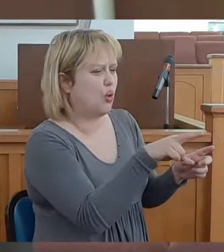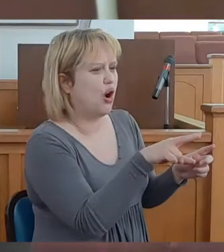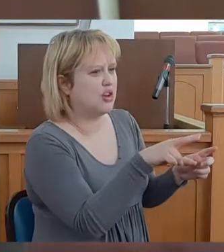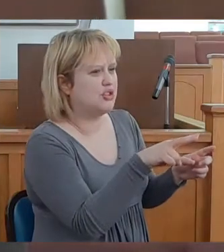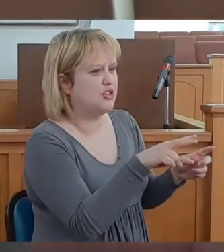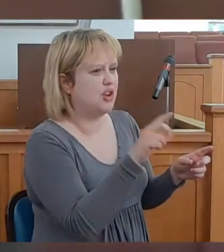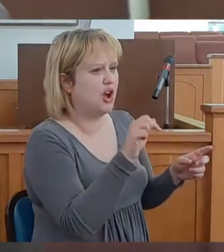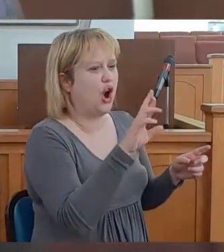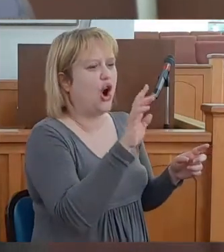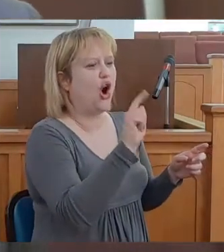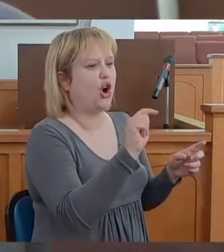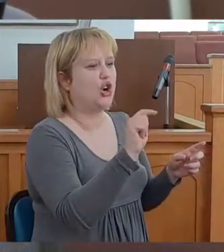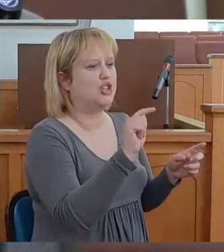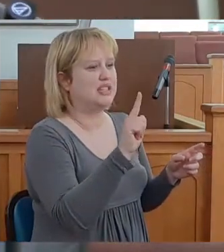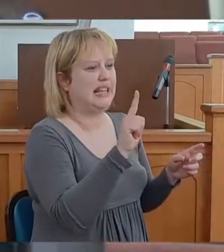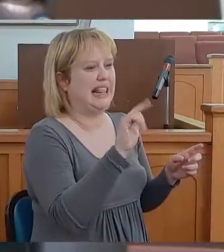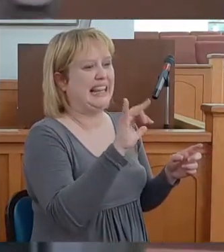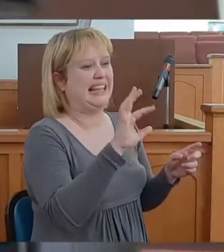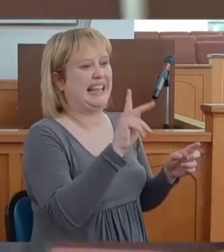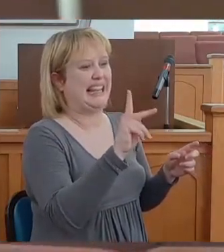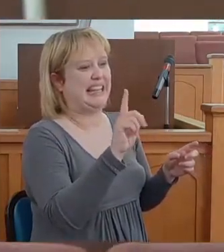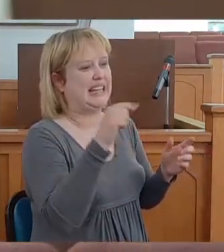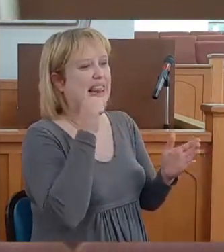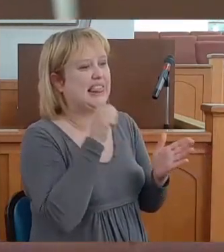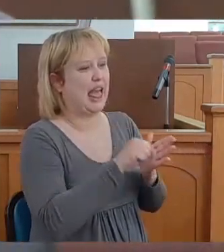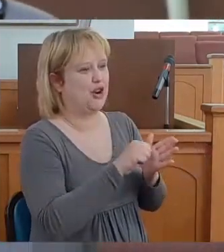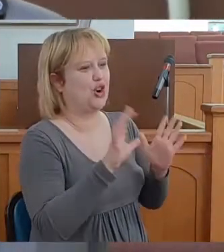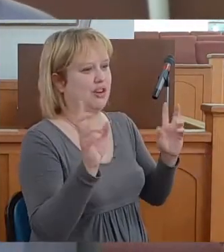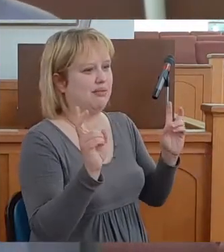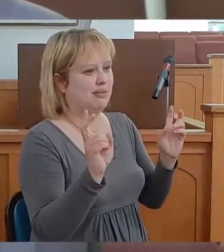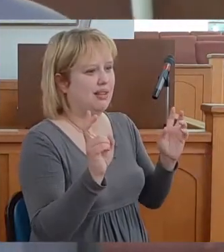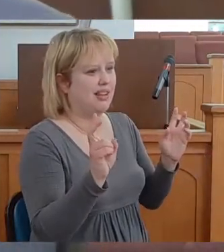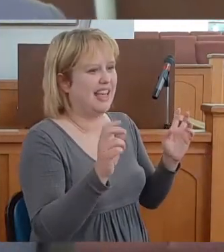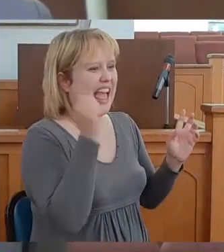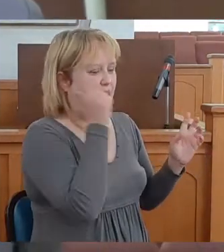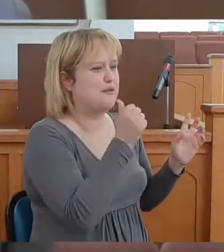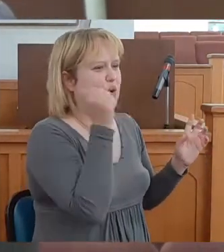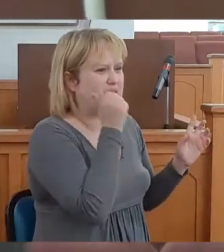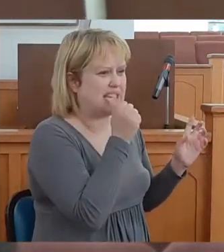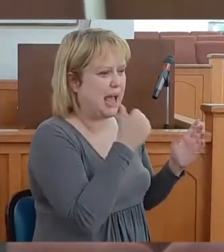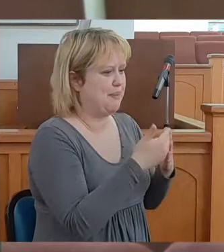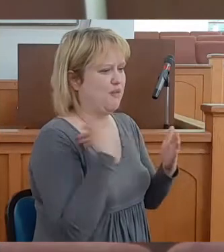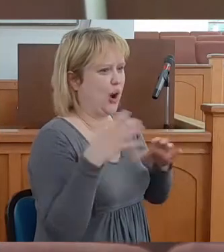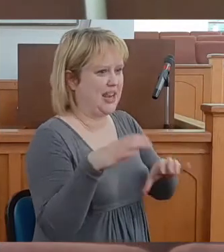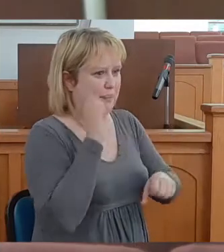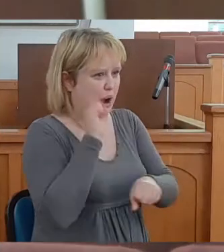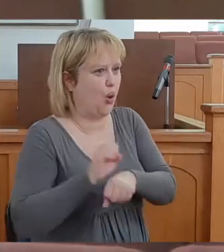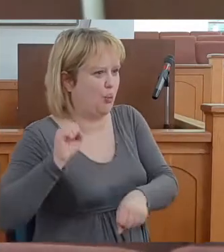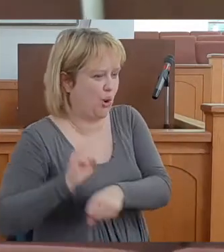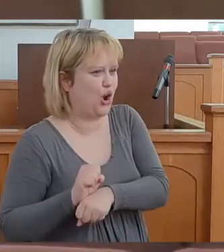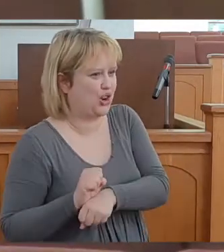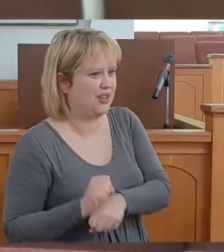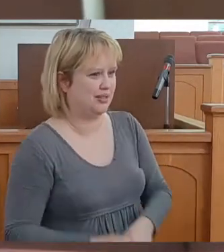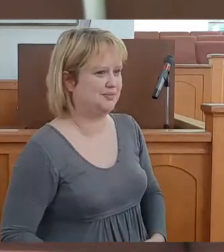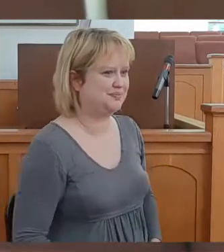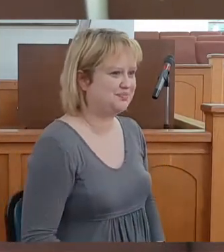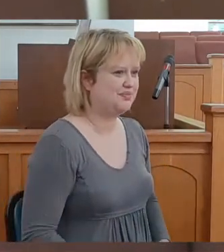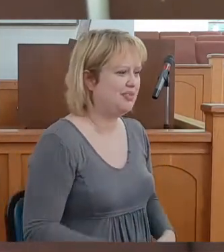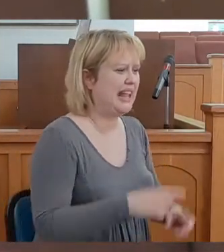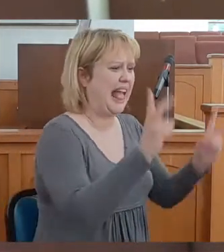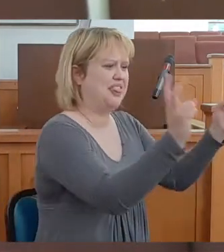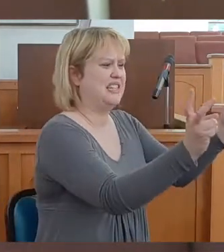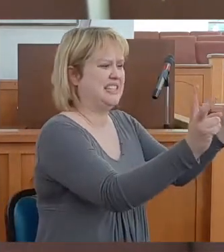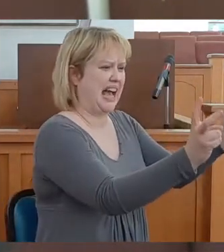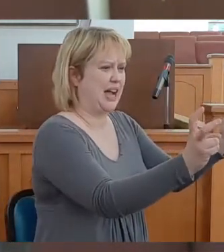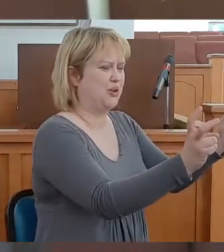Art Linkletter every single day before I even did homework. And the